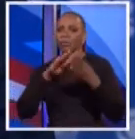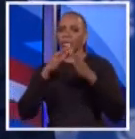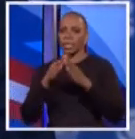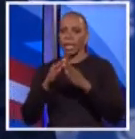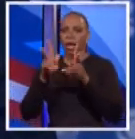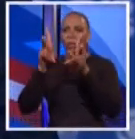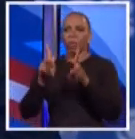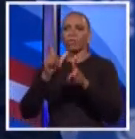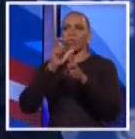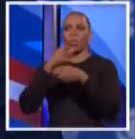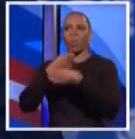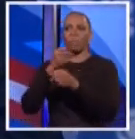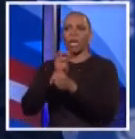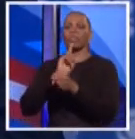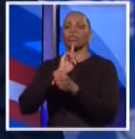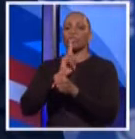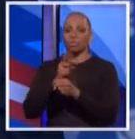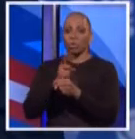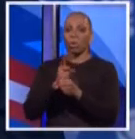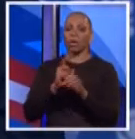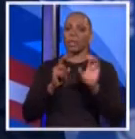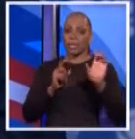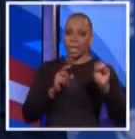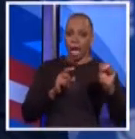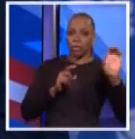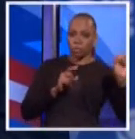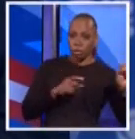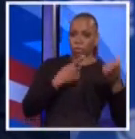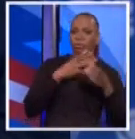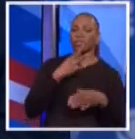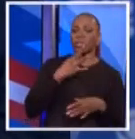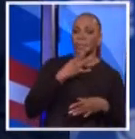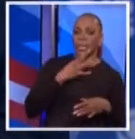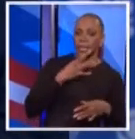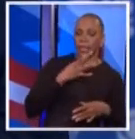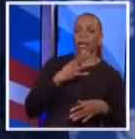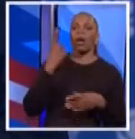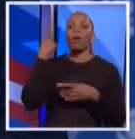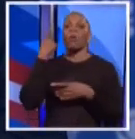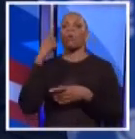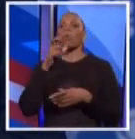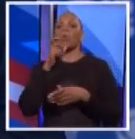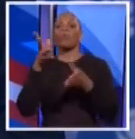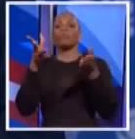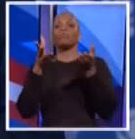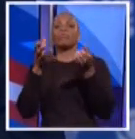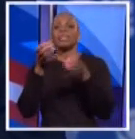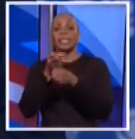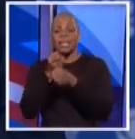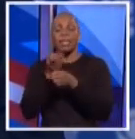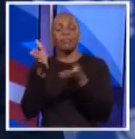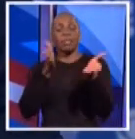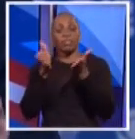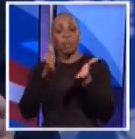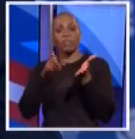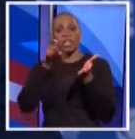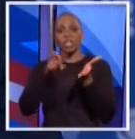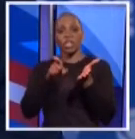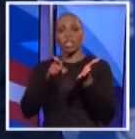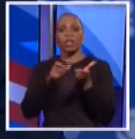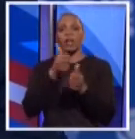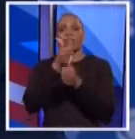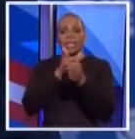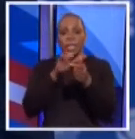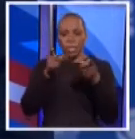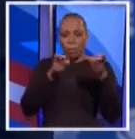that the people throughout our city are getting the services to which they are entitled. In order to achieve these goals, I'm going to monitor every city